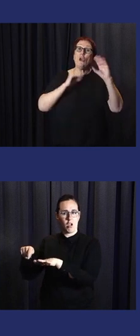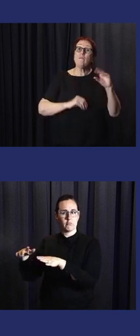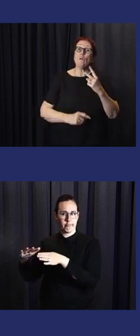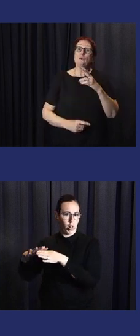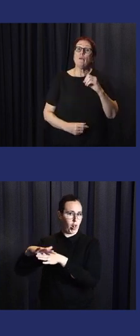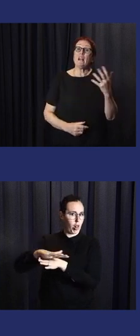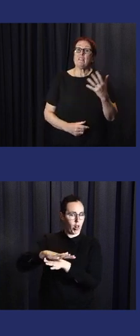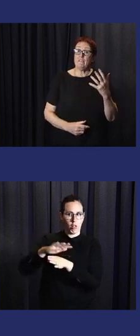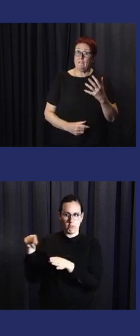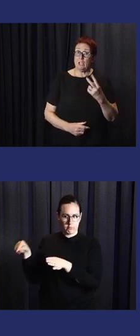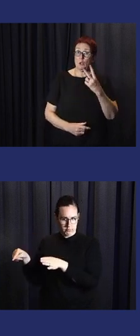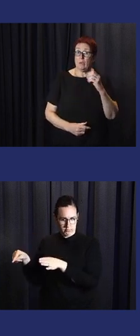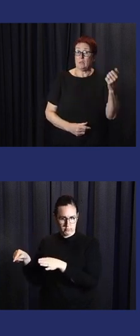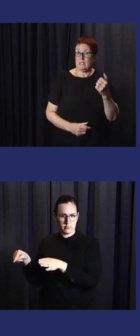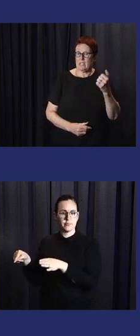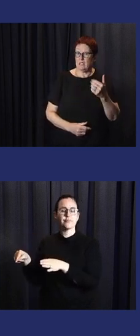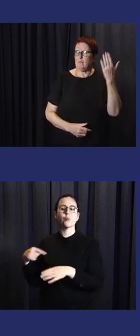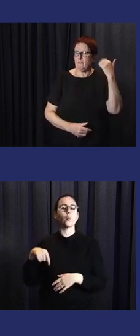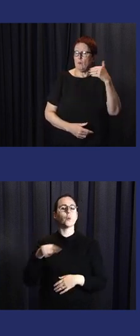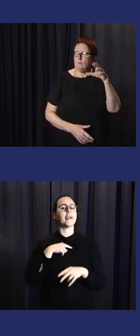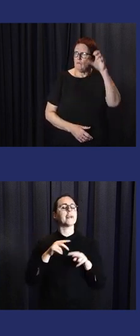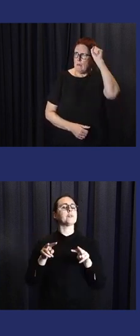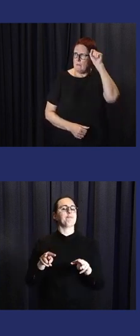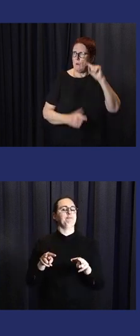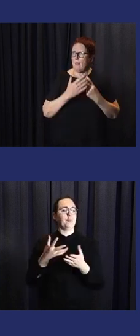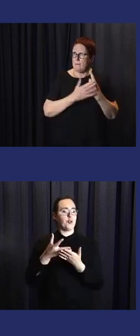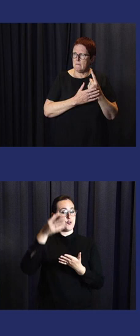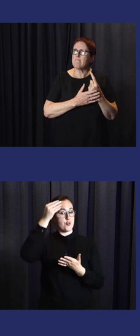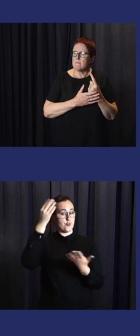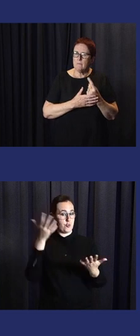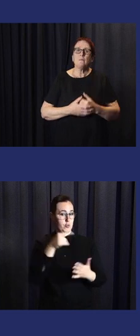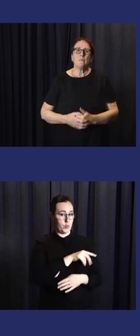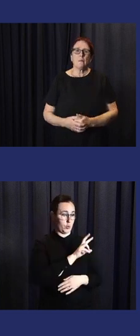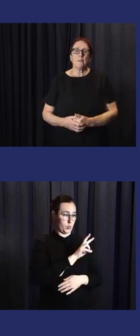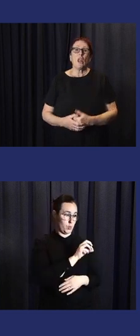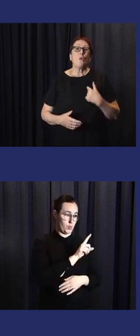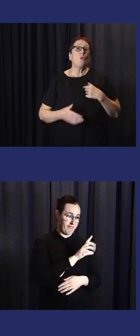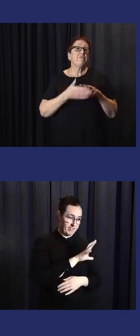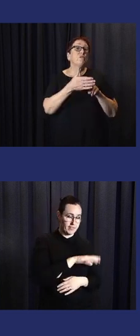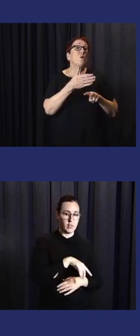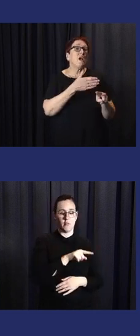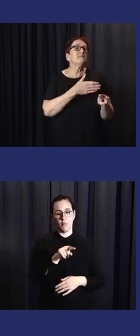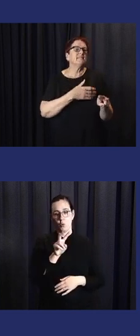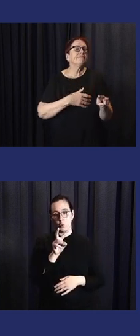With the lessons learned from the, we took in 2015 and 2016.